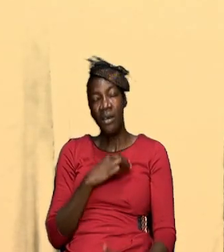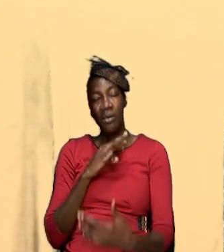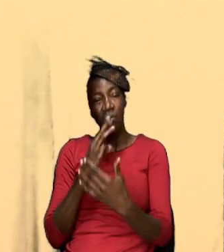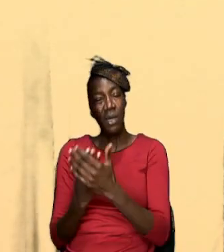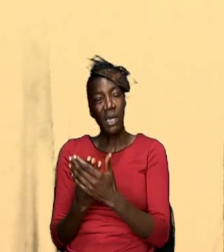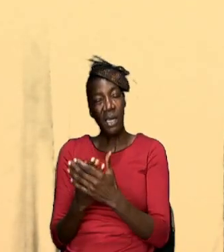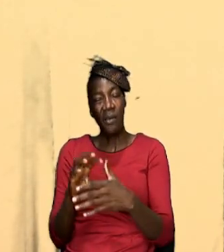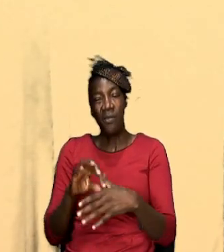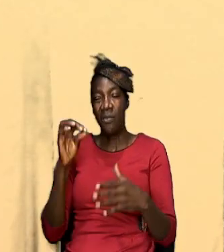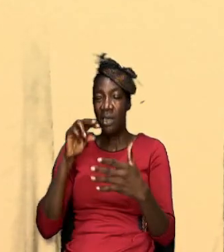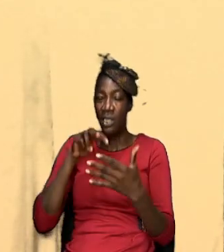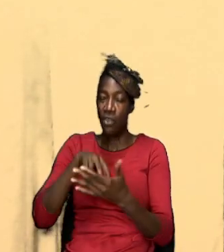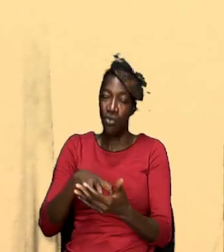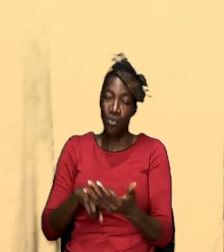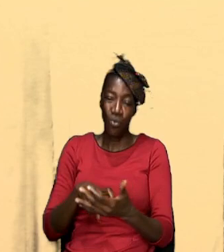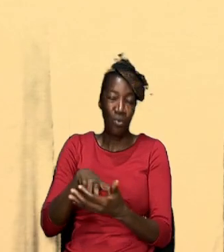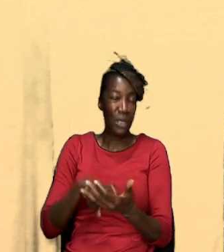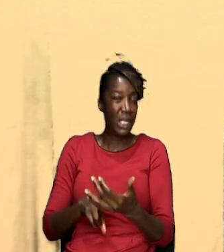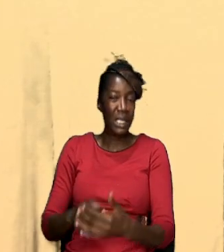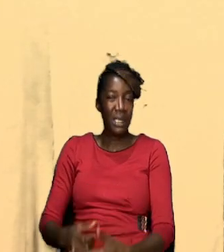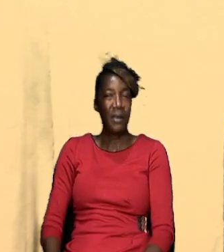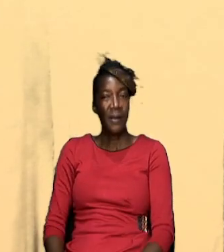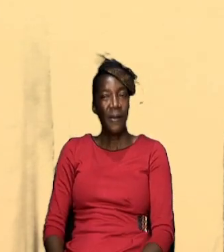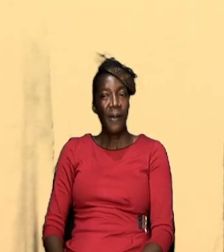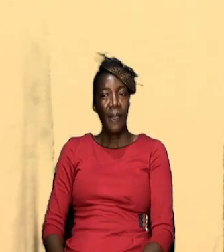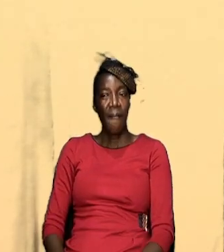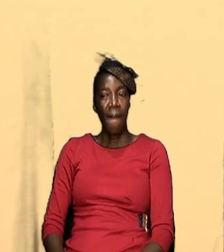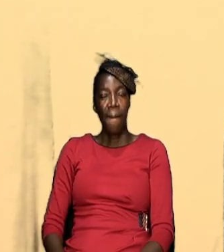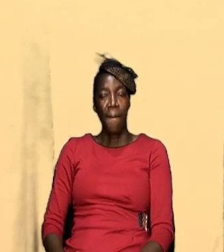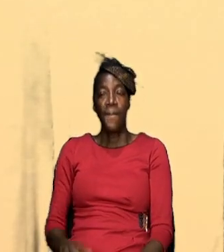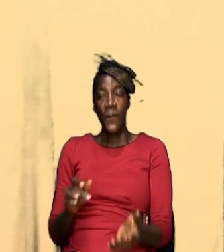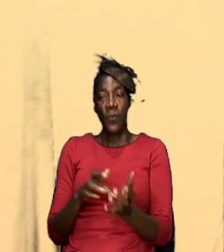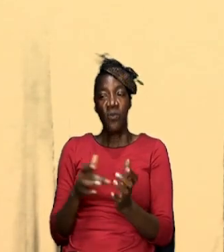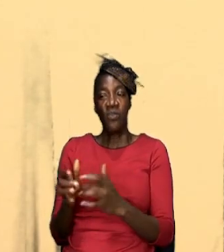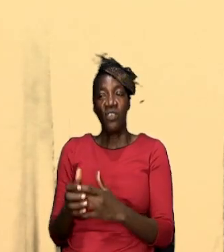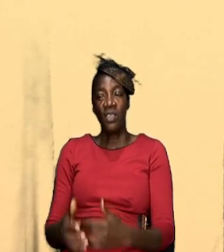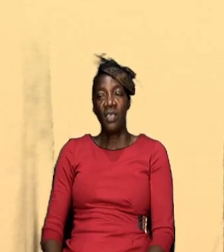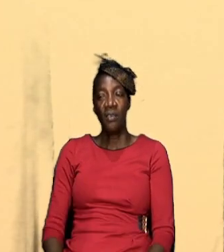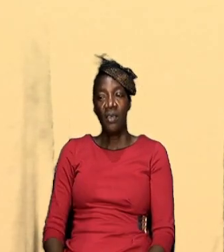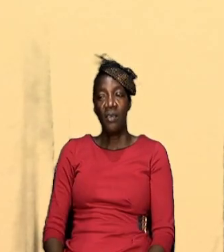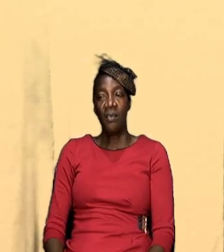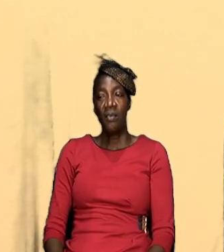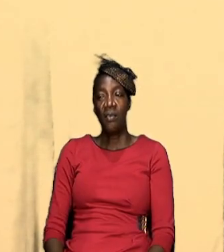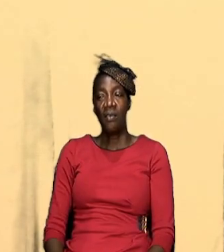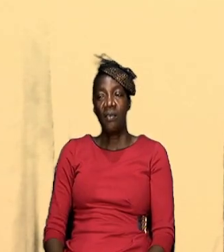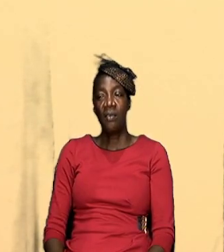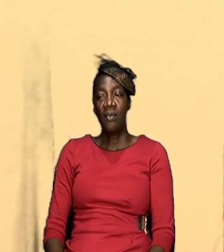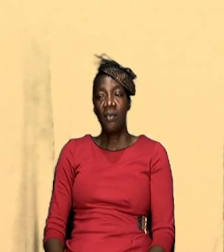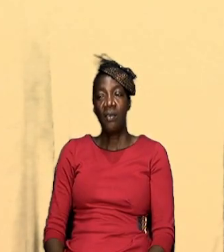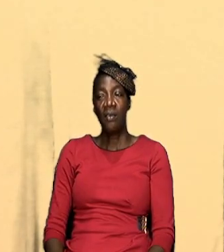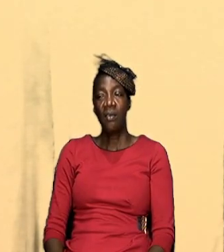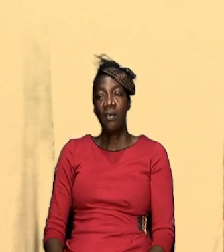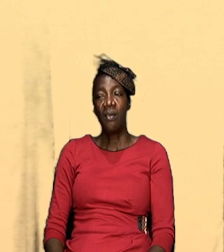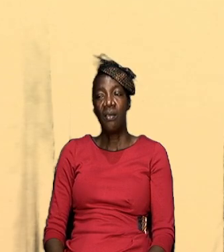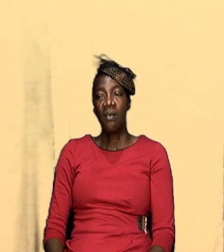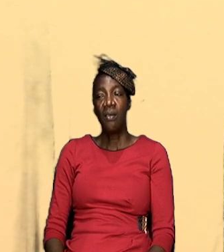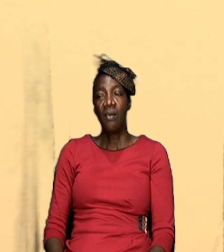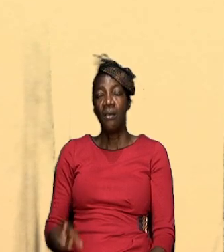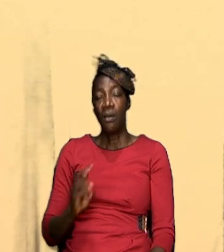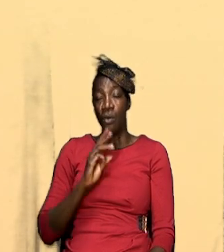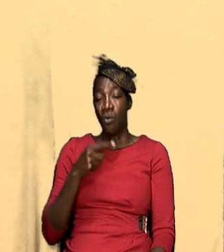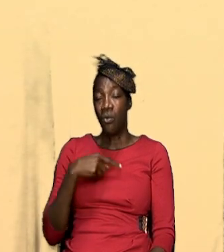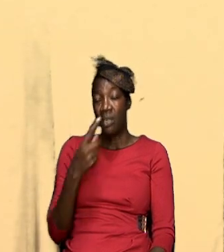the flesh is weak and so Jesus again Jesus is omniscient he could have told them anything